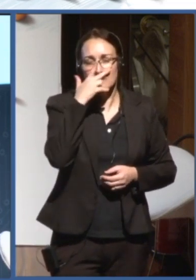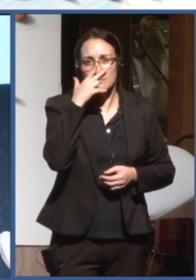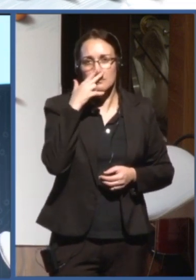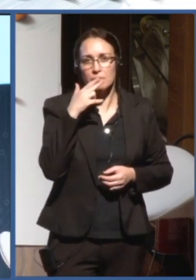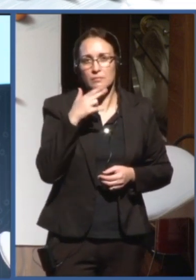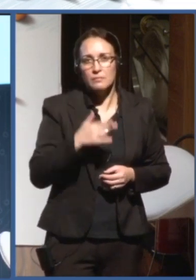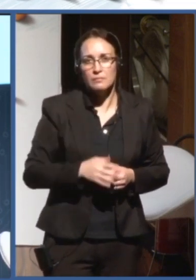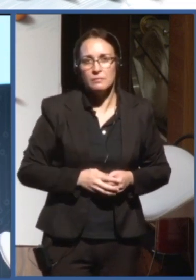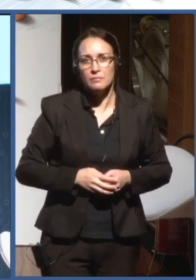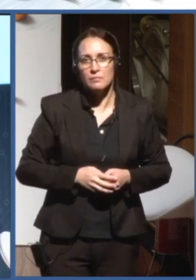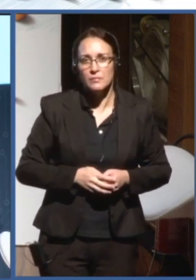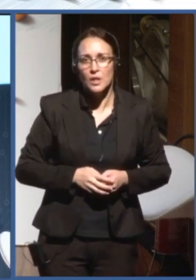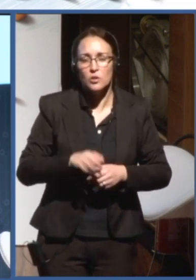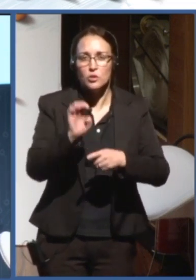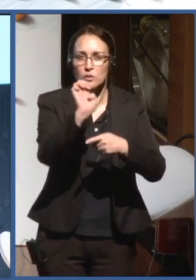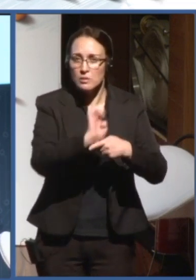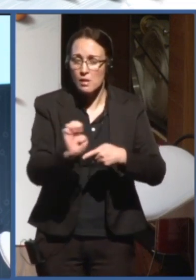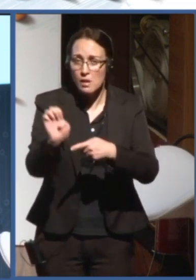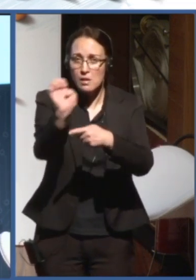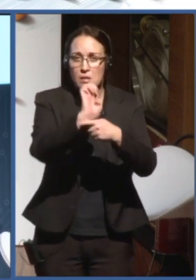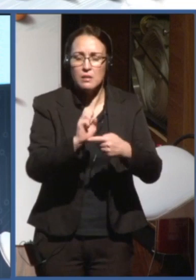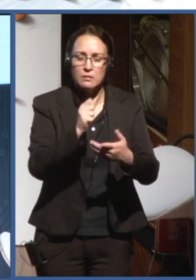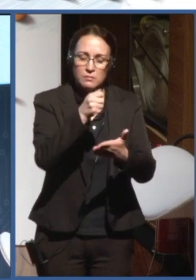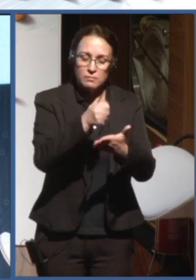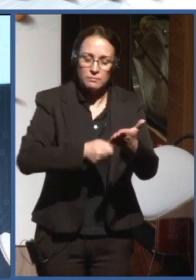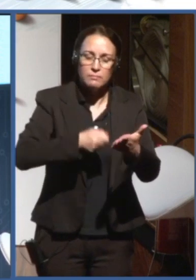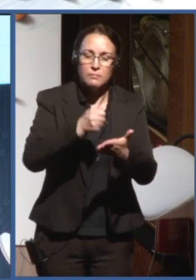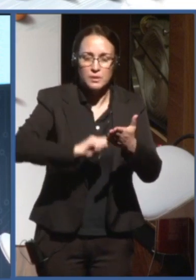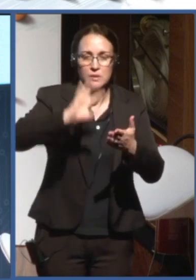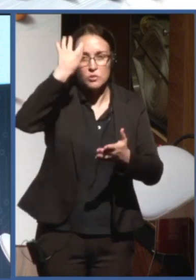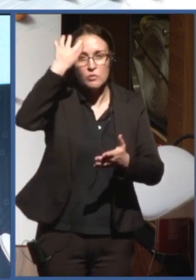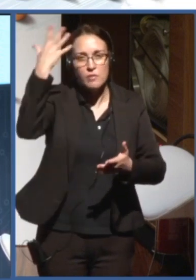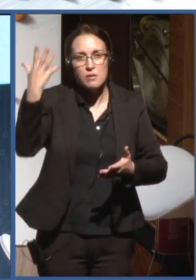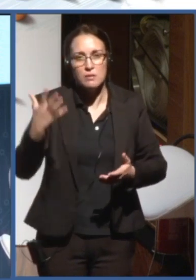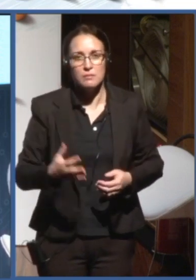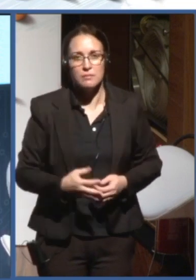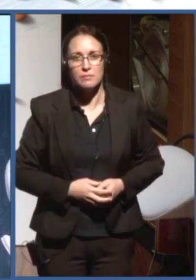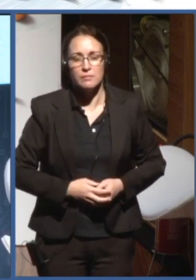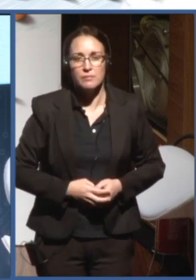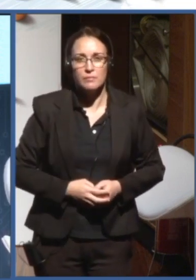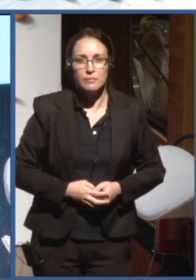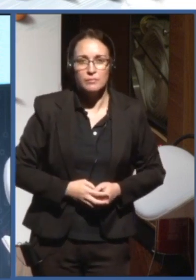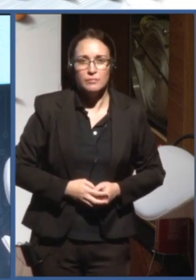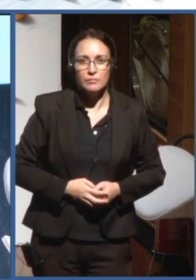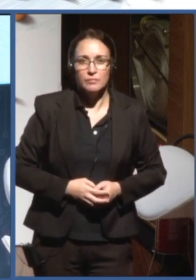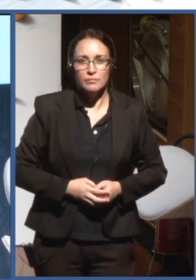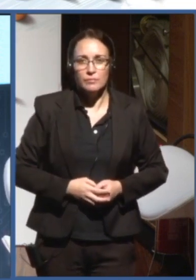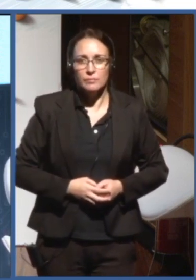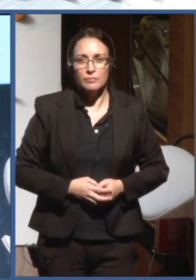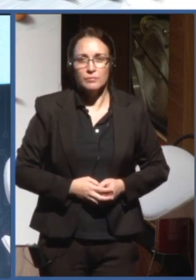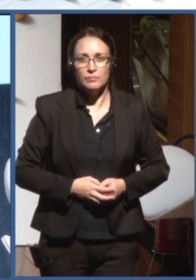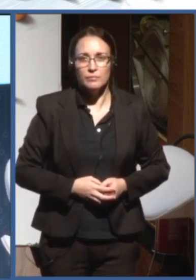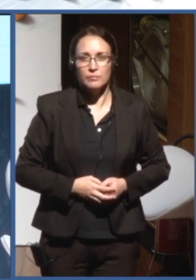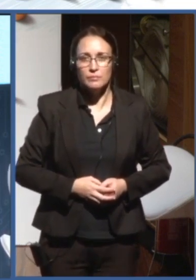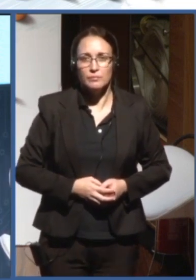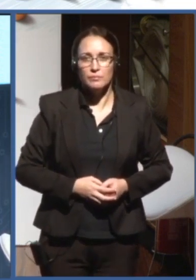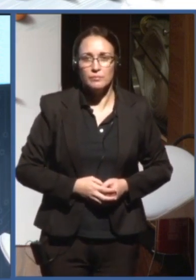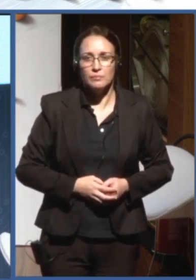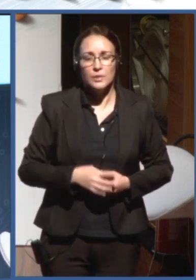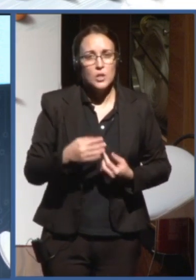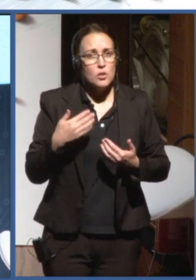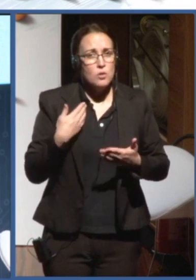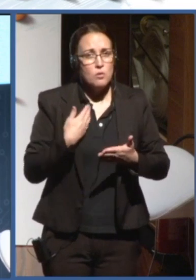have the obligation to address any...to address their...the states have the obligation to address any human rights violations,